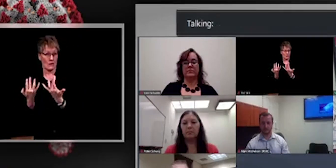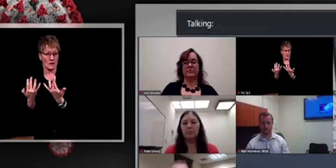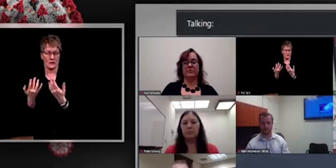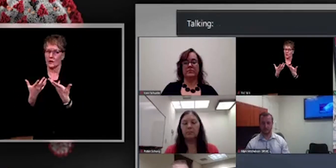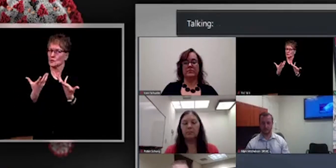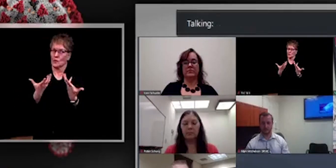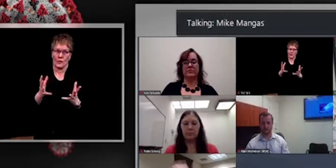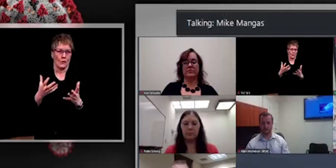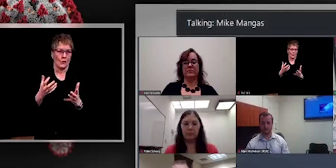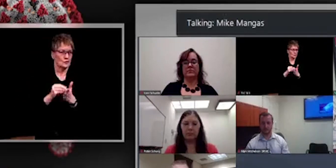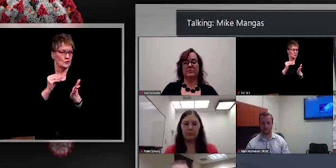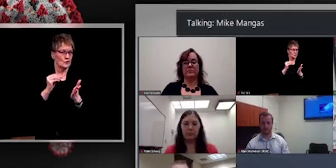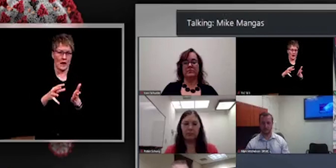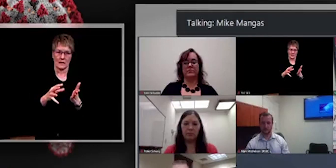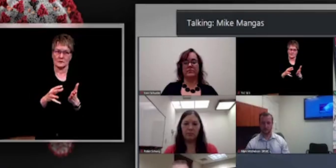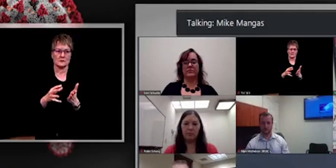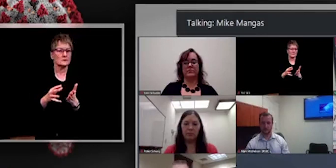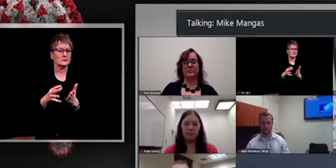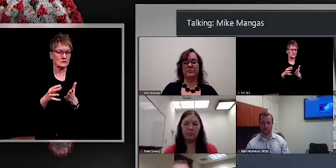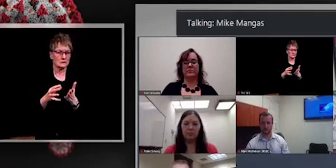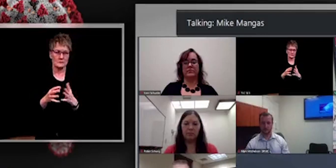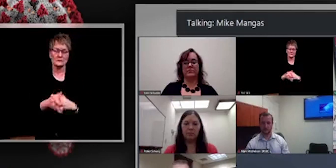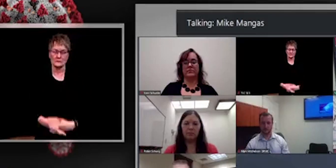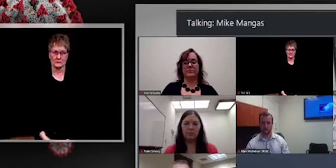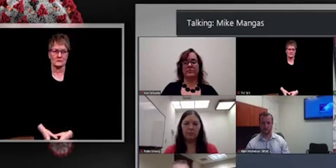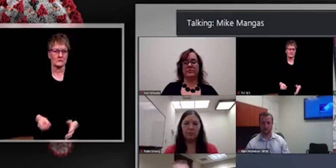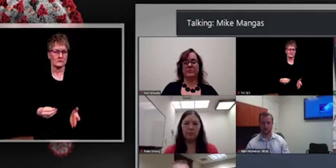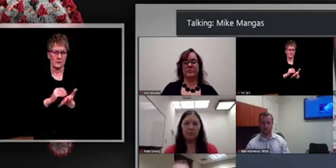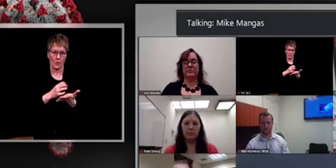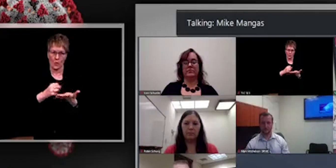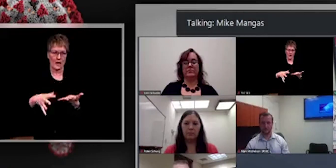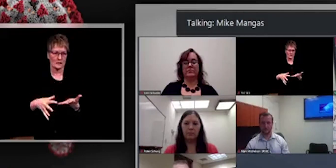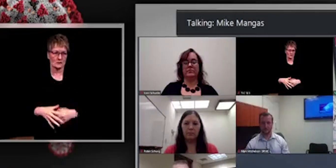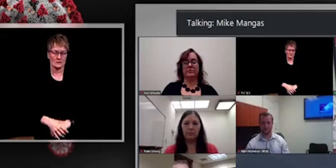What's the shelf life? Like once you open up the package.